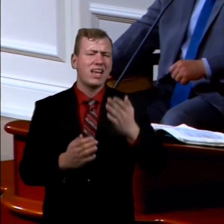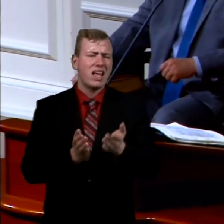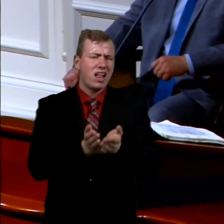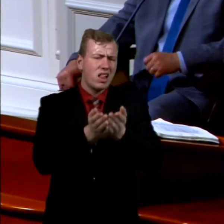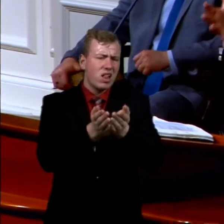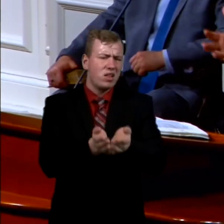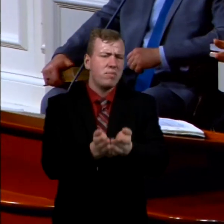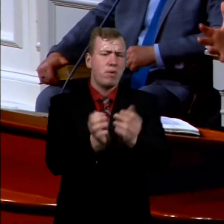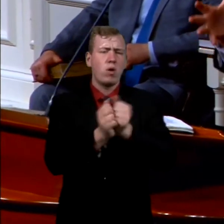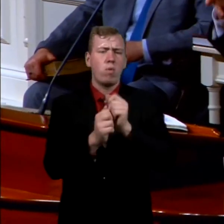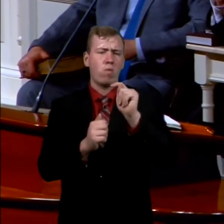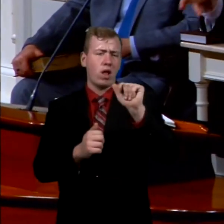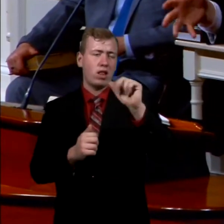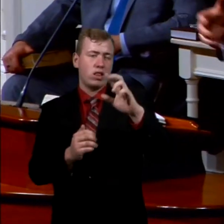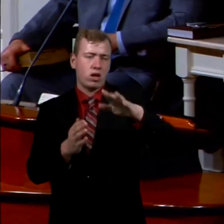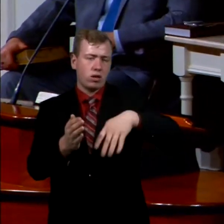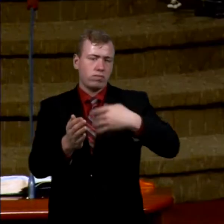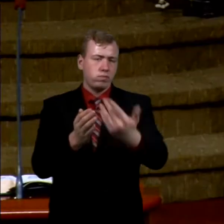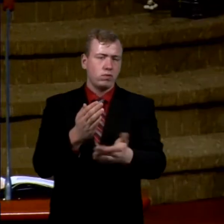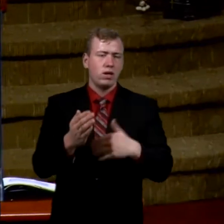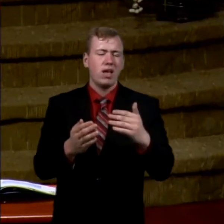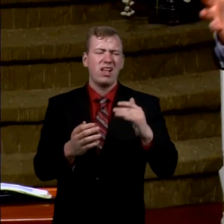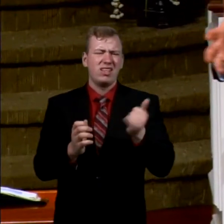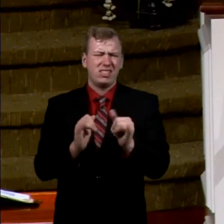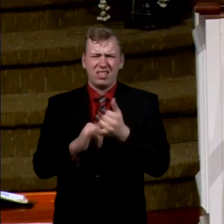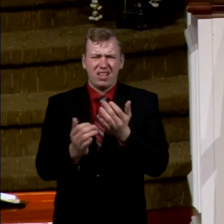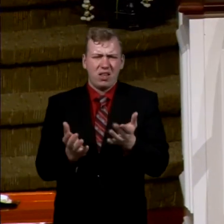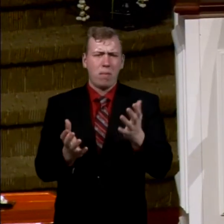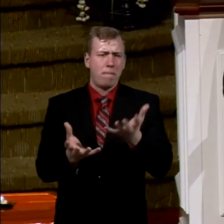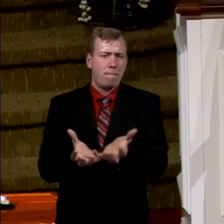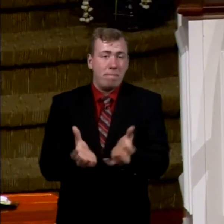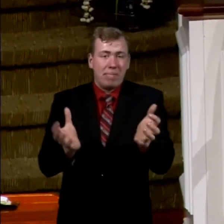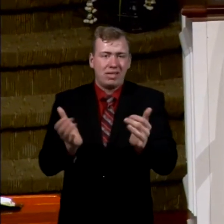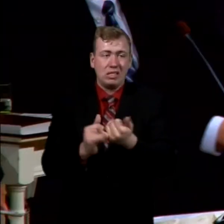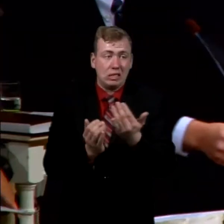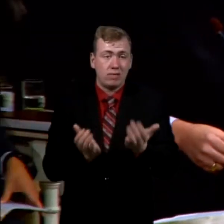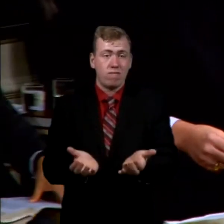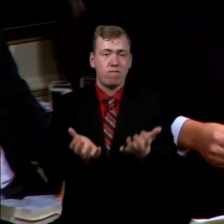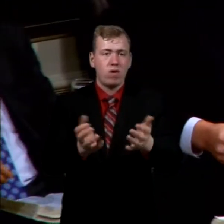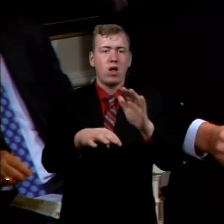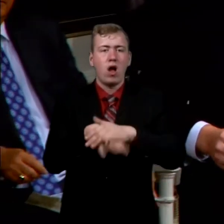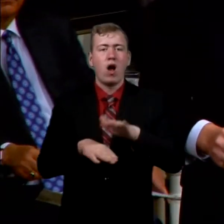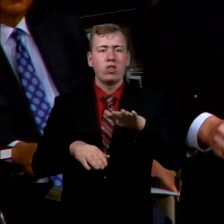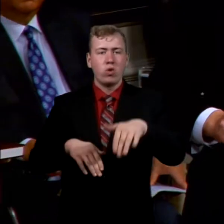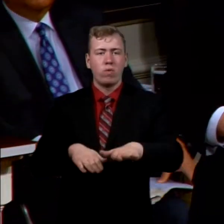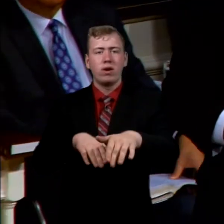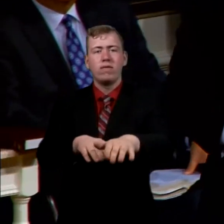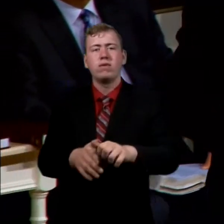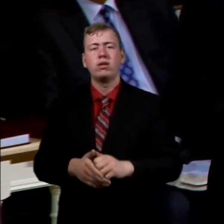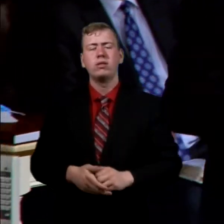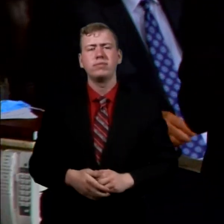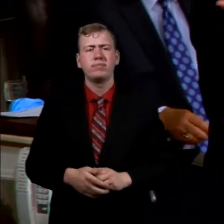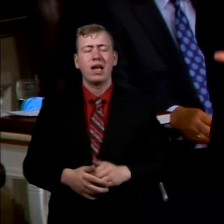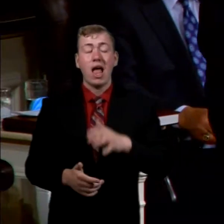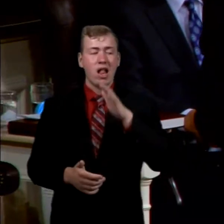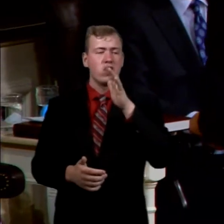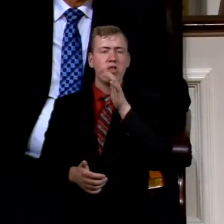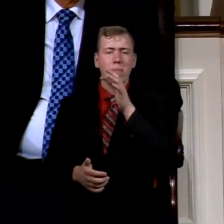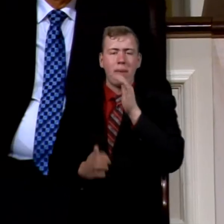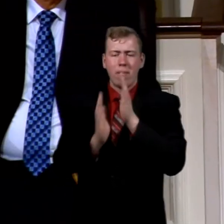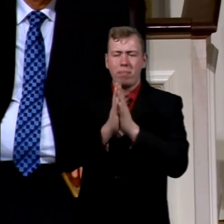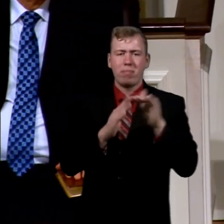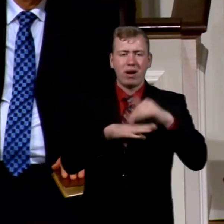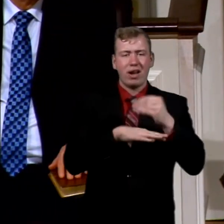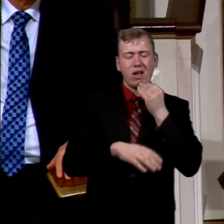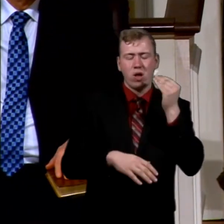pitched with tar and has a little, it's a little bassinet floating down the Nile. And mama's praying at home,